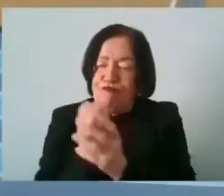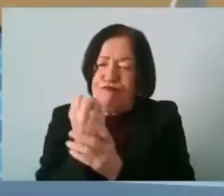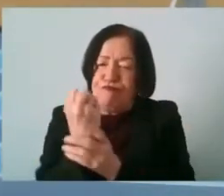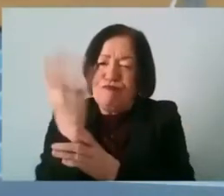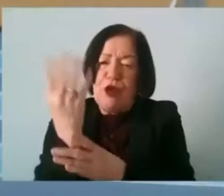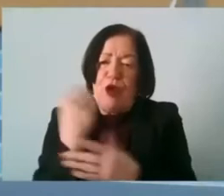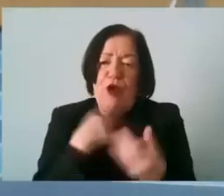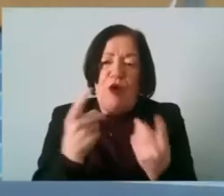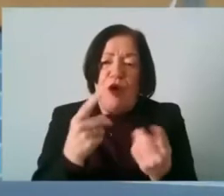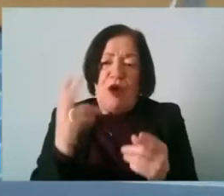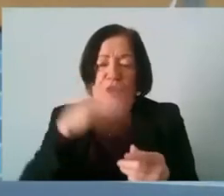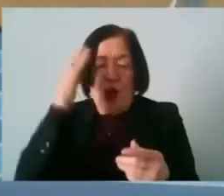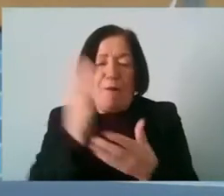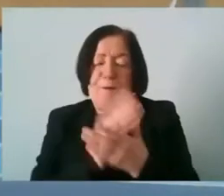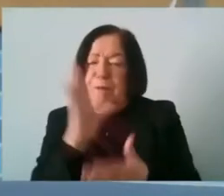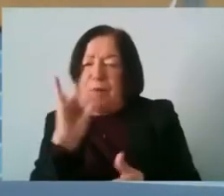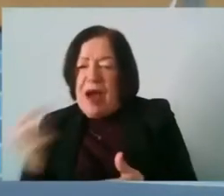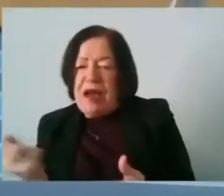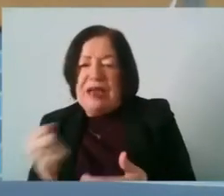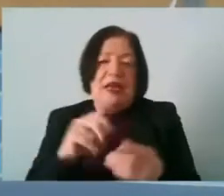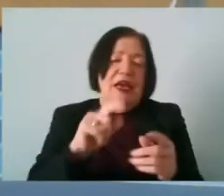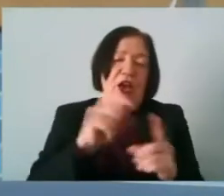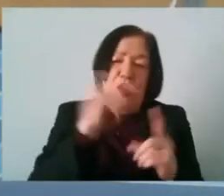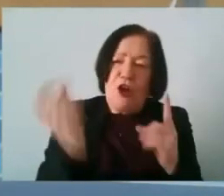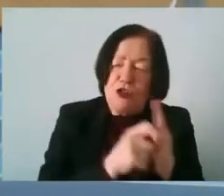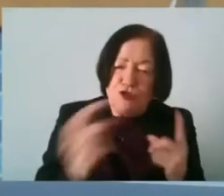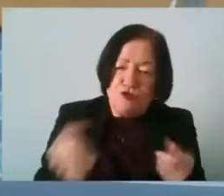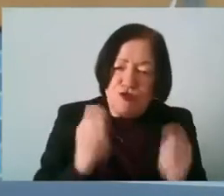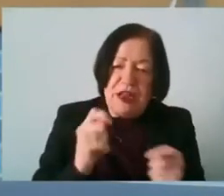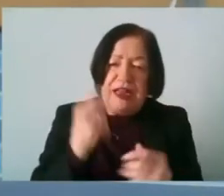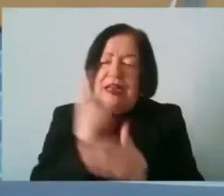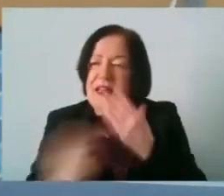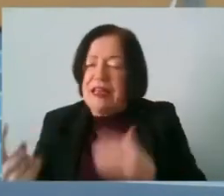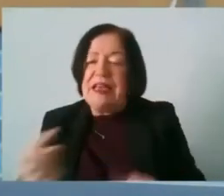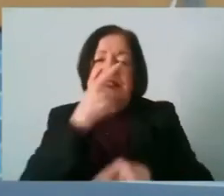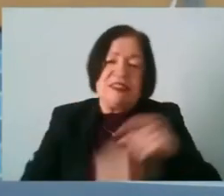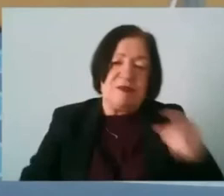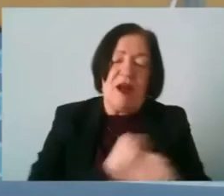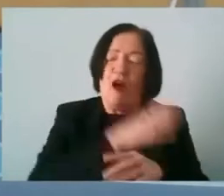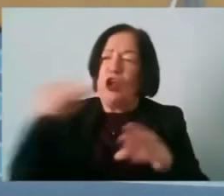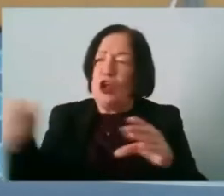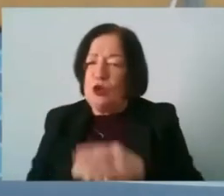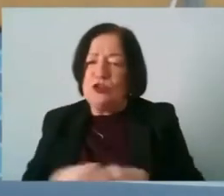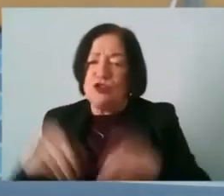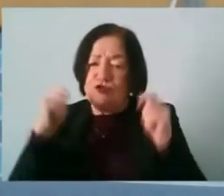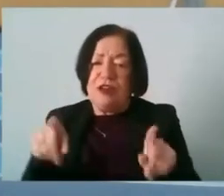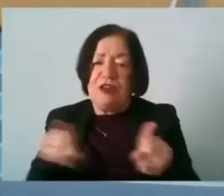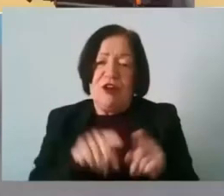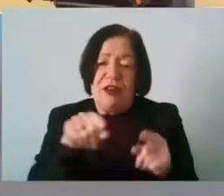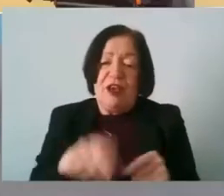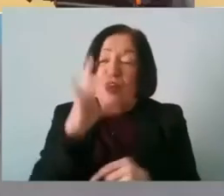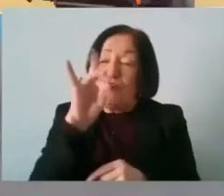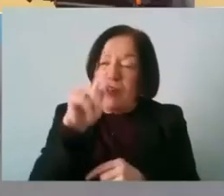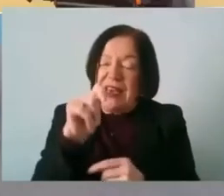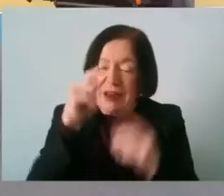deal with unconscious bias intercultural training leadership components um disability and inclusion training and then we also do the kind of cricket specific